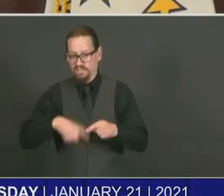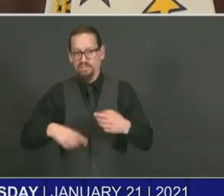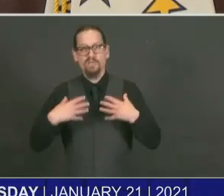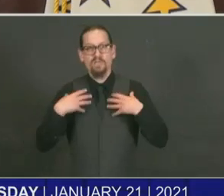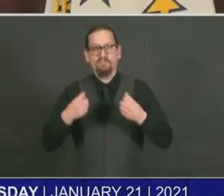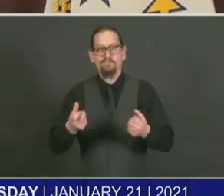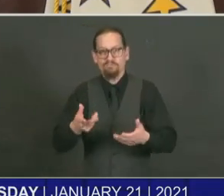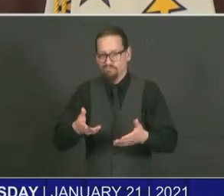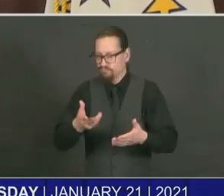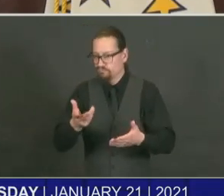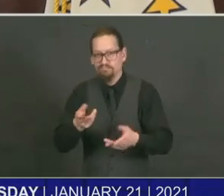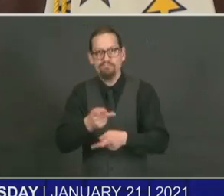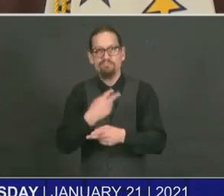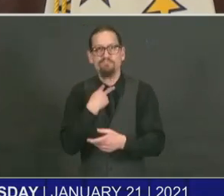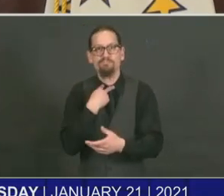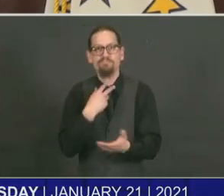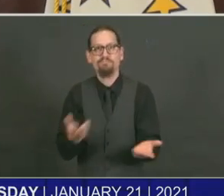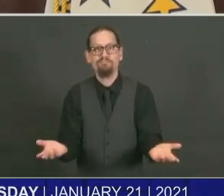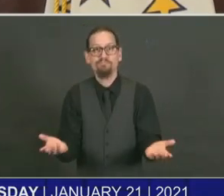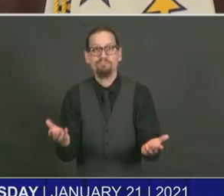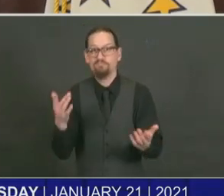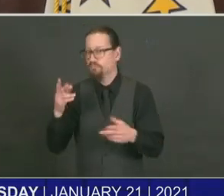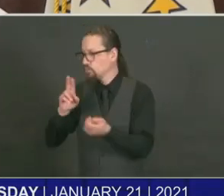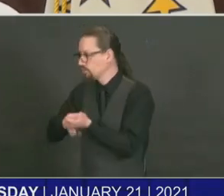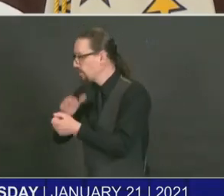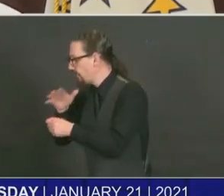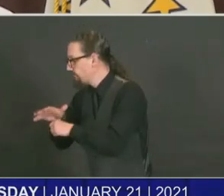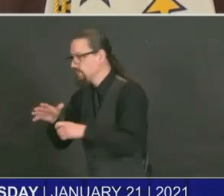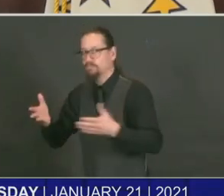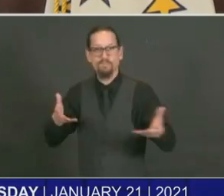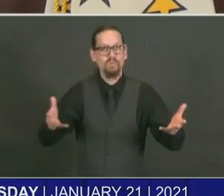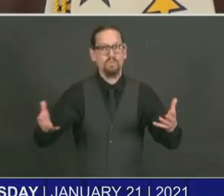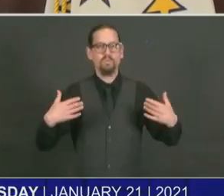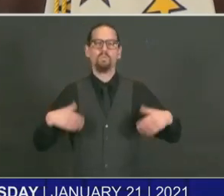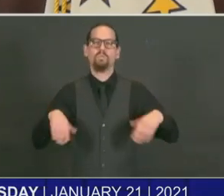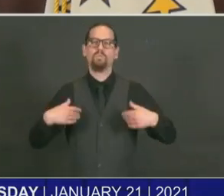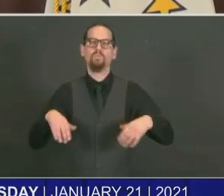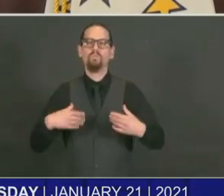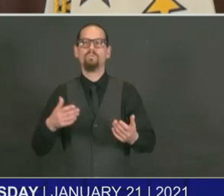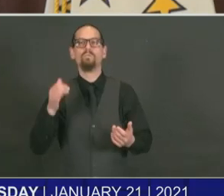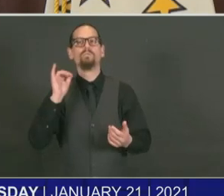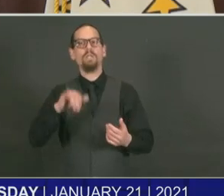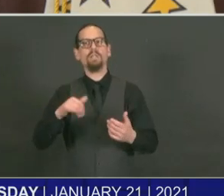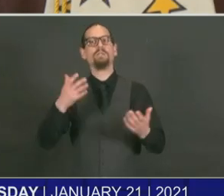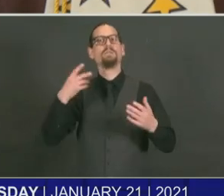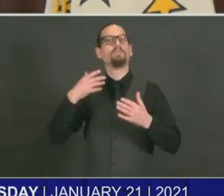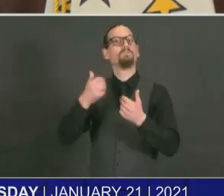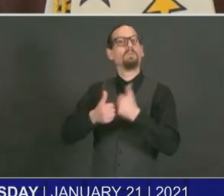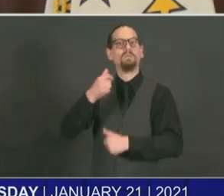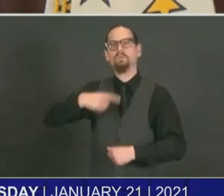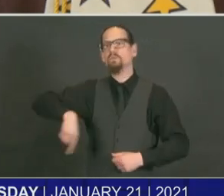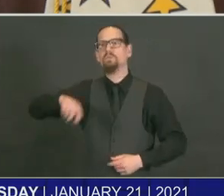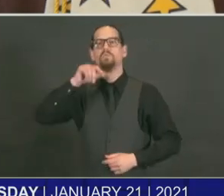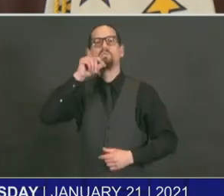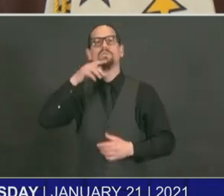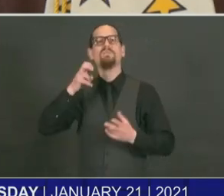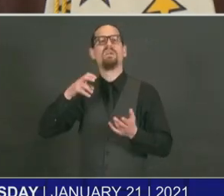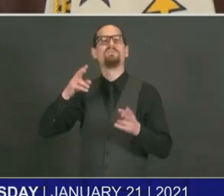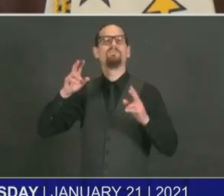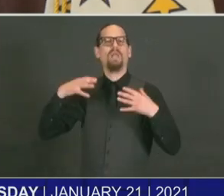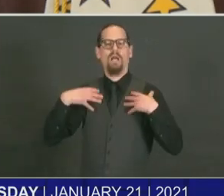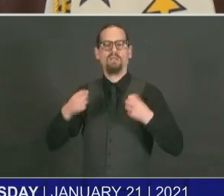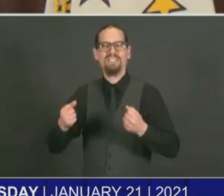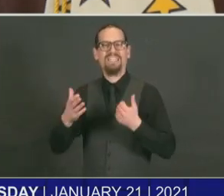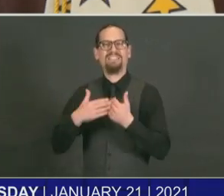are most vulnerable to severe illness with COVID-19. We are asking everyone for their patients just a little bit longer. We promise there will be